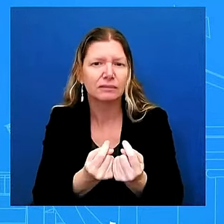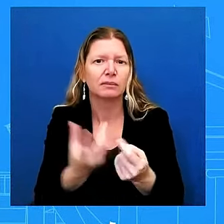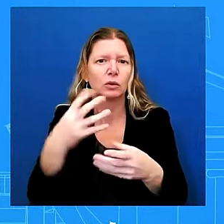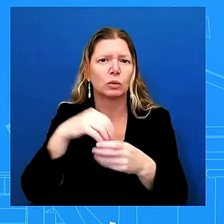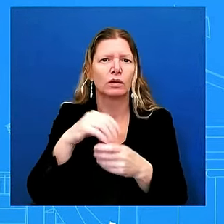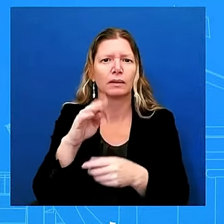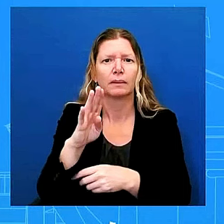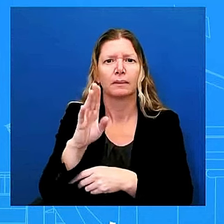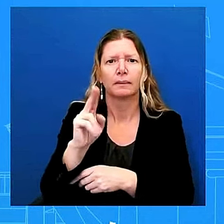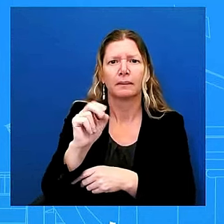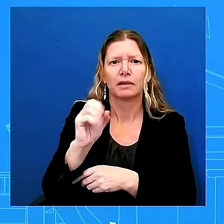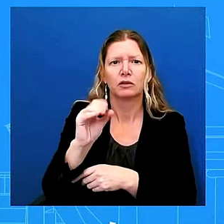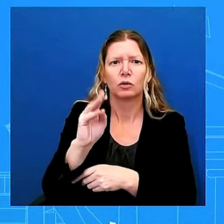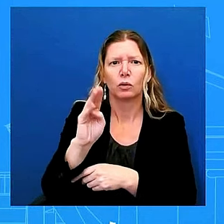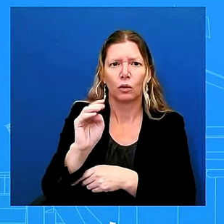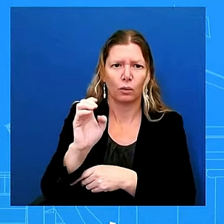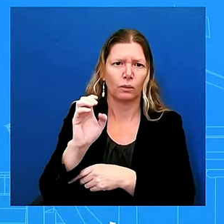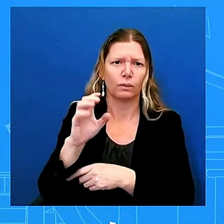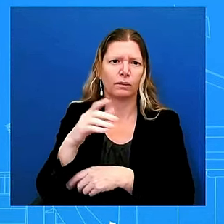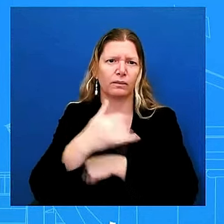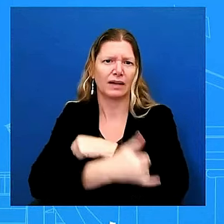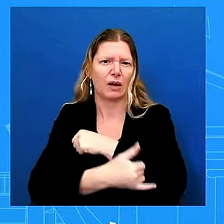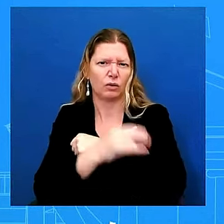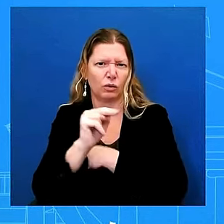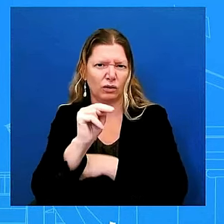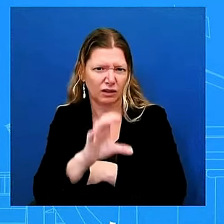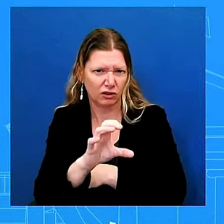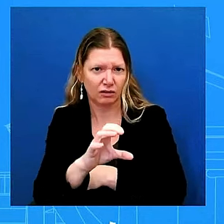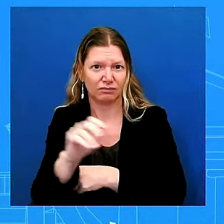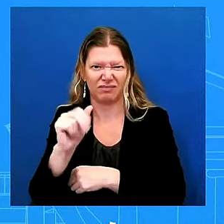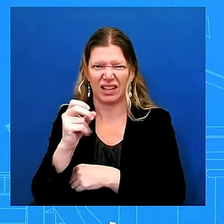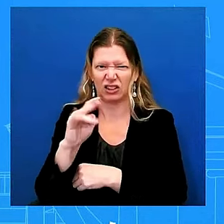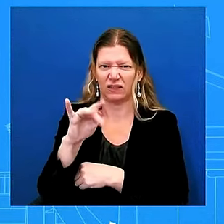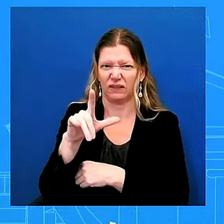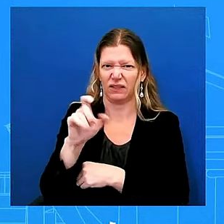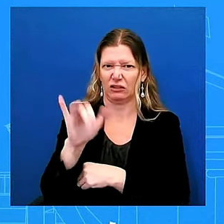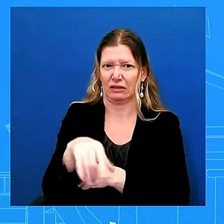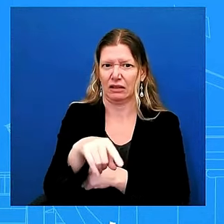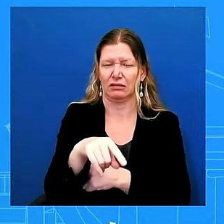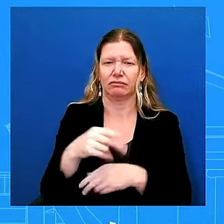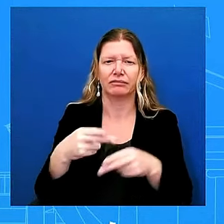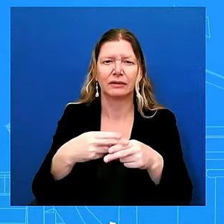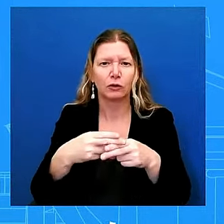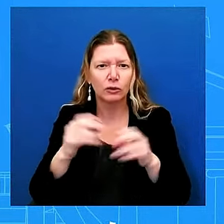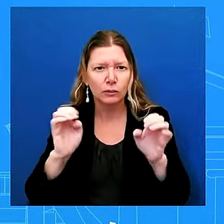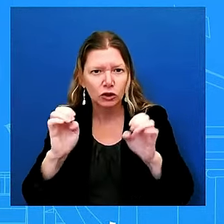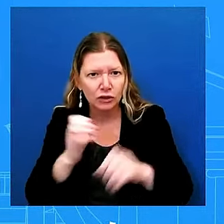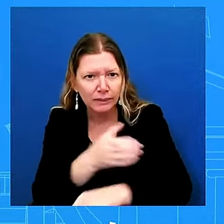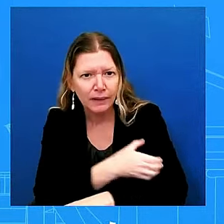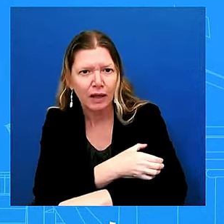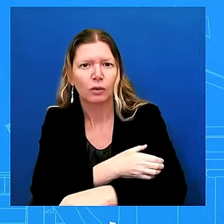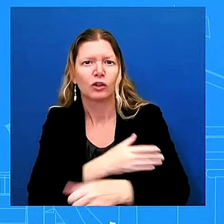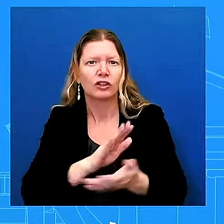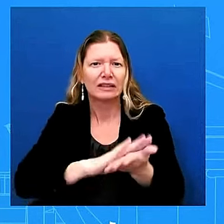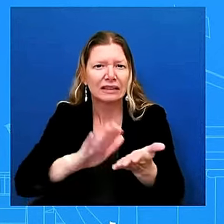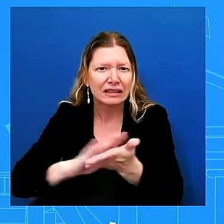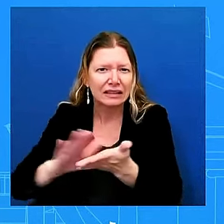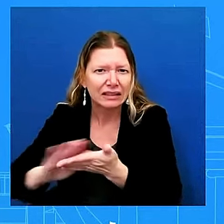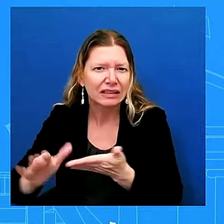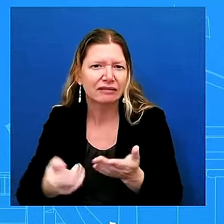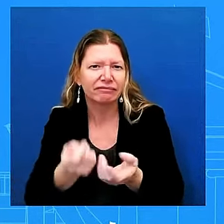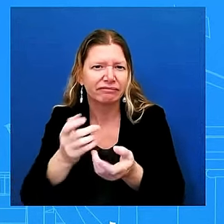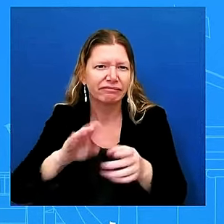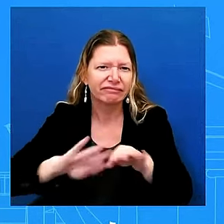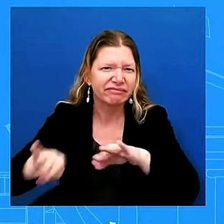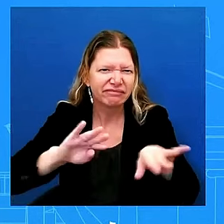infrastructure assessment including for dams throughout the region the department of defense has mobilized 22 helicopters